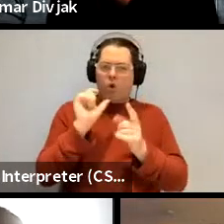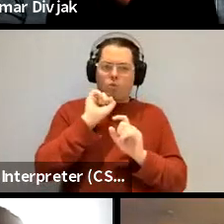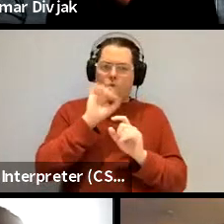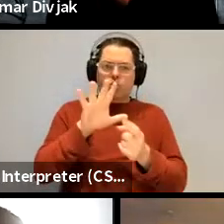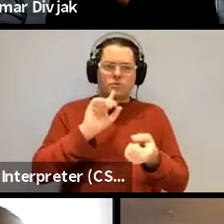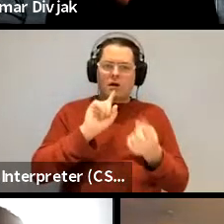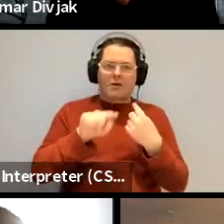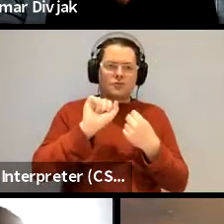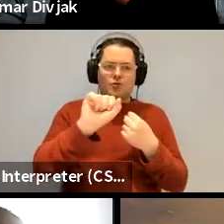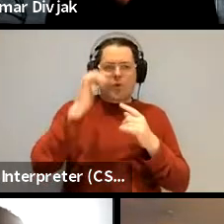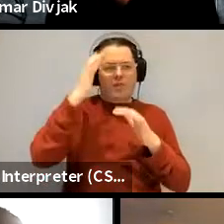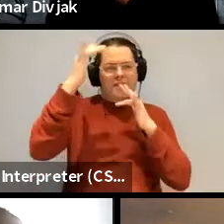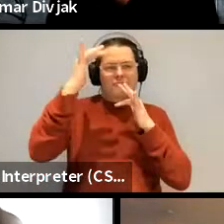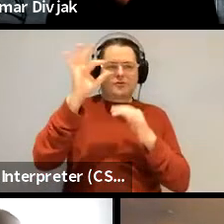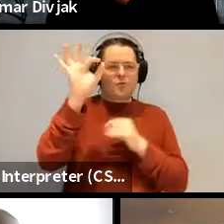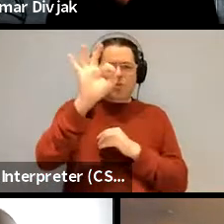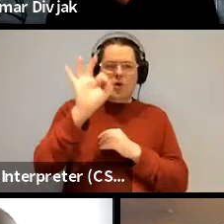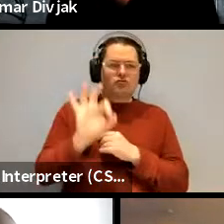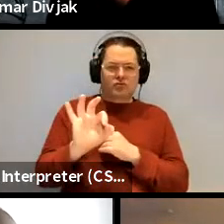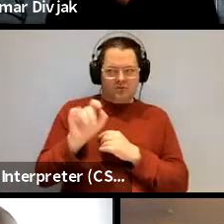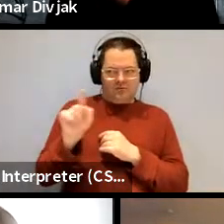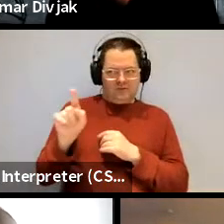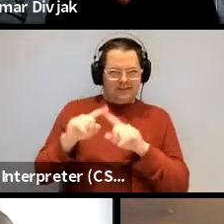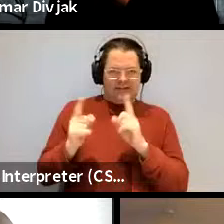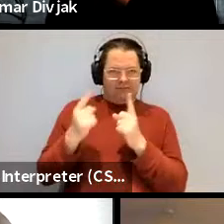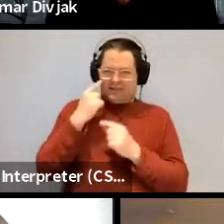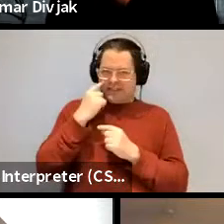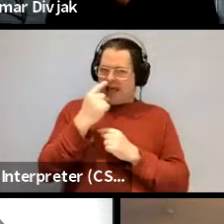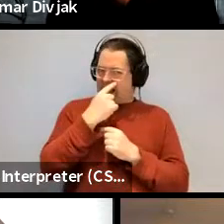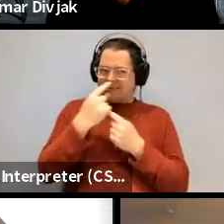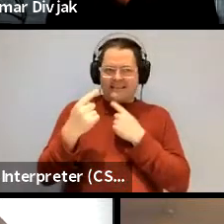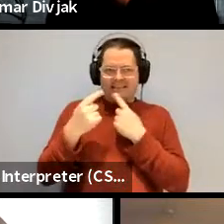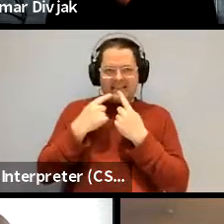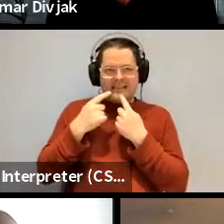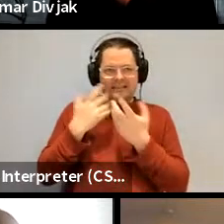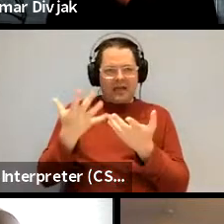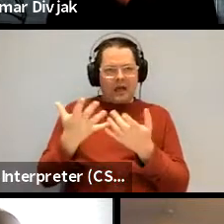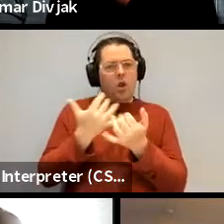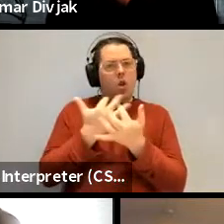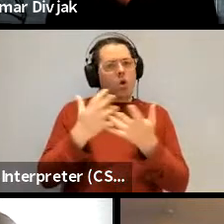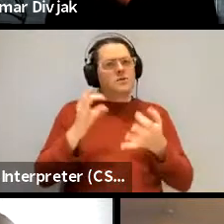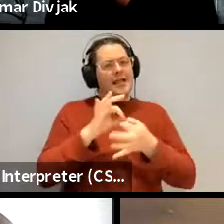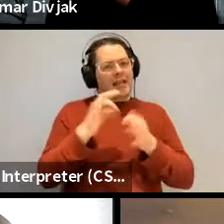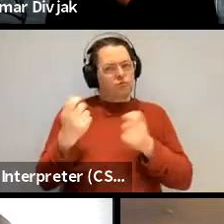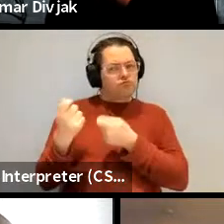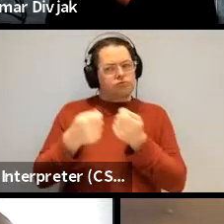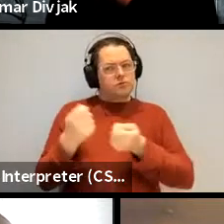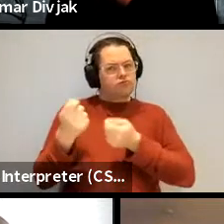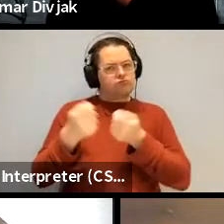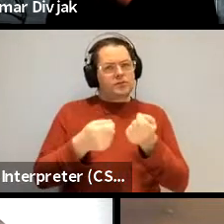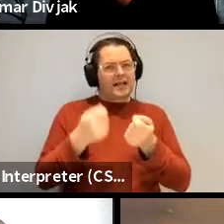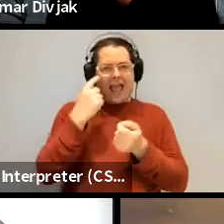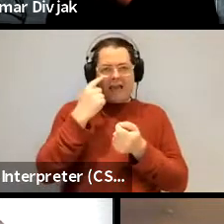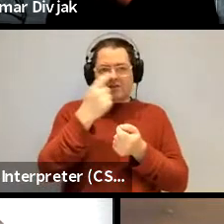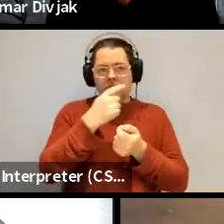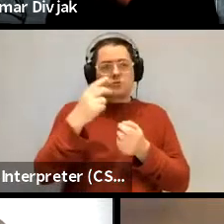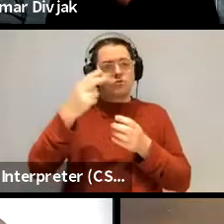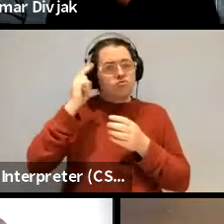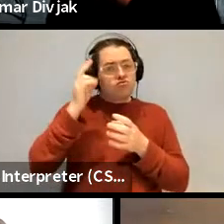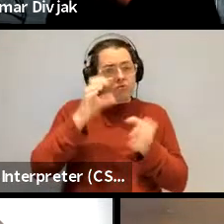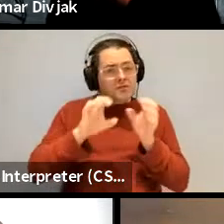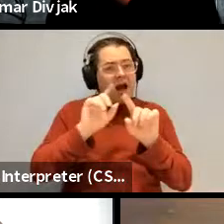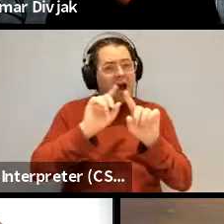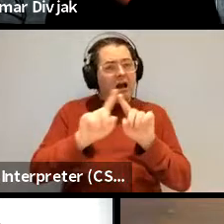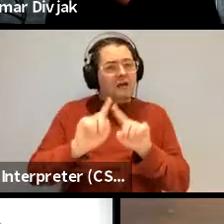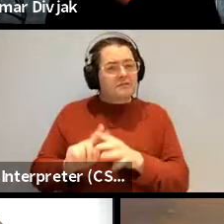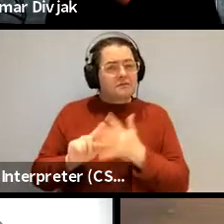questions um and i i've always carried that with me i think a lot of linguists do bring in evidence from neuroscience for example and